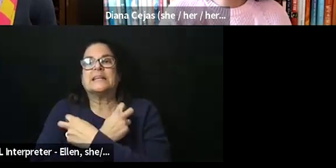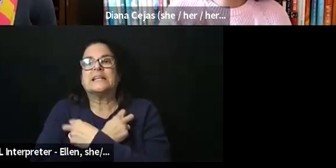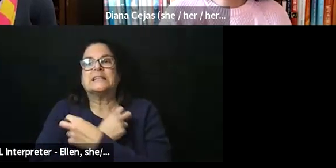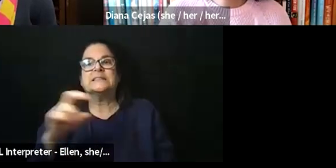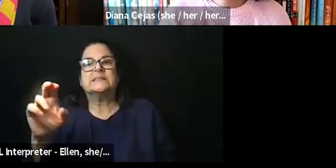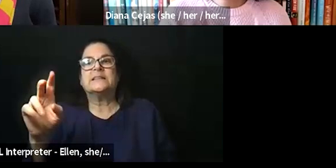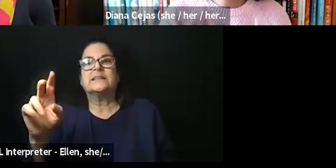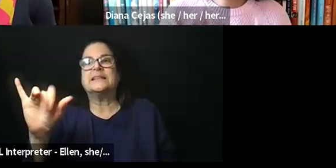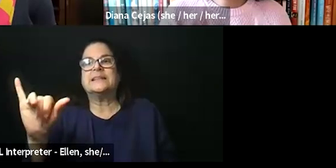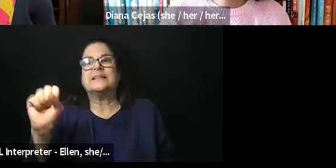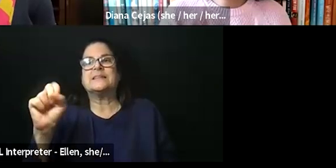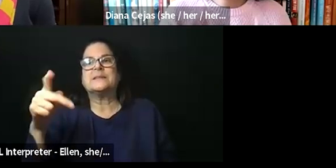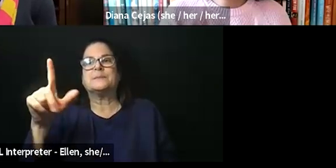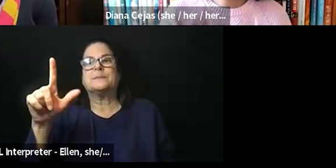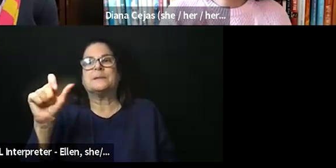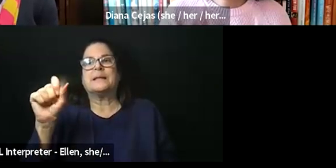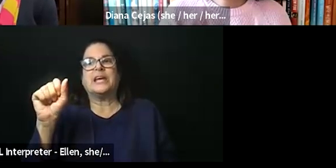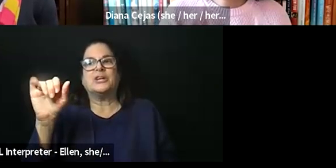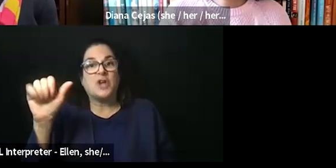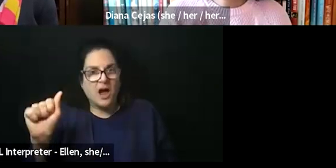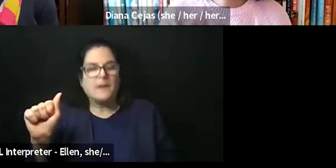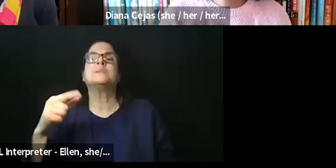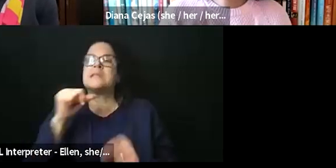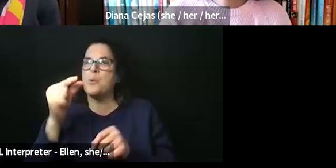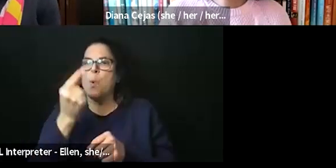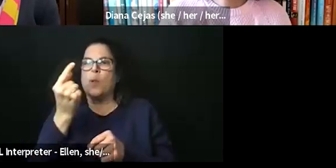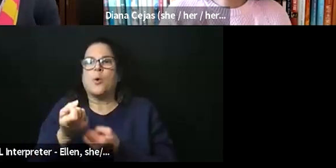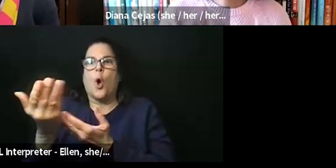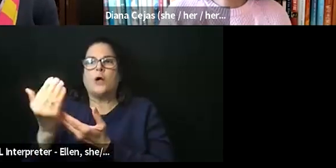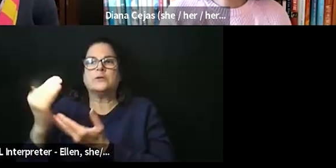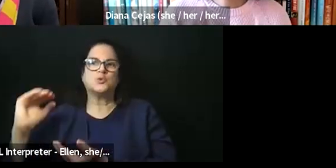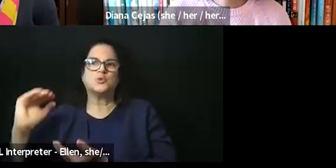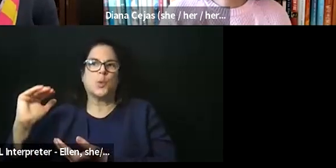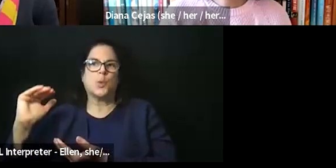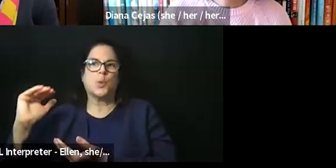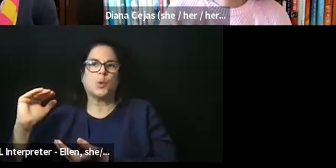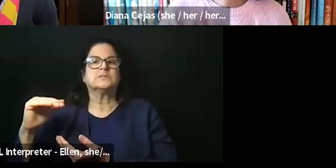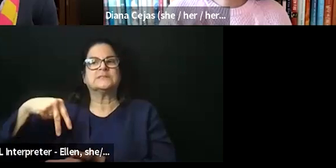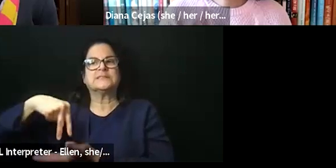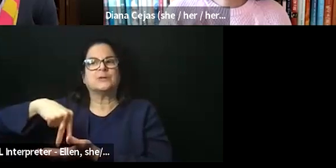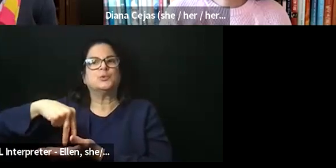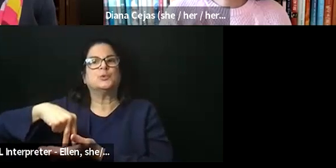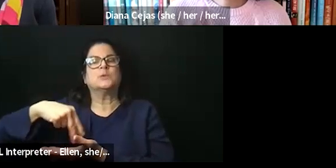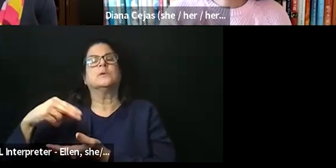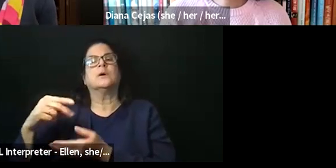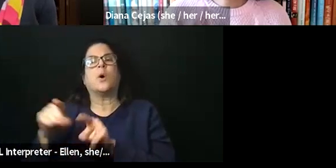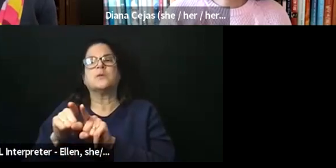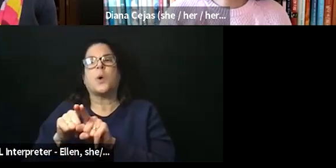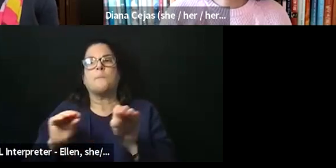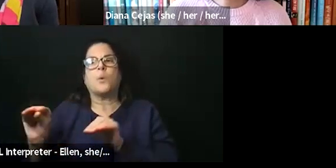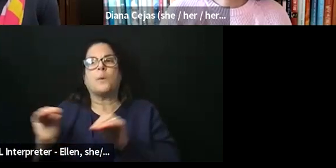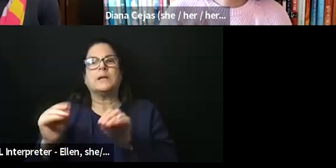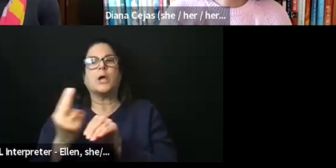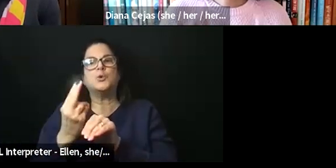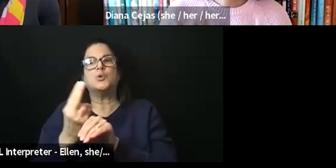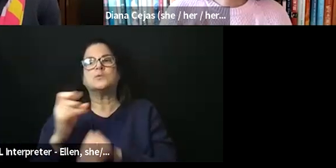in short stature, but in mobility issues. I sometimes use a scooter for long distance and have had a lot of